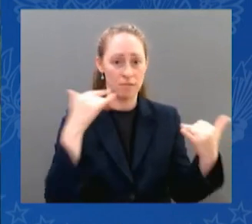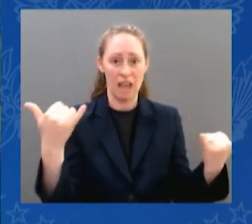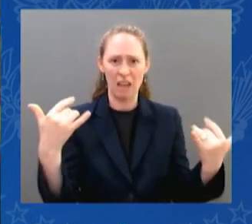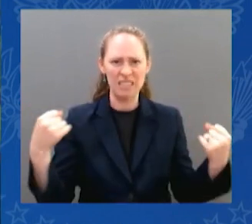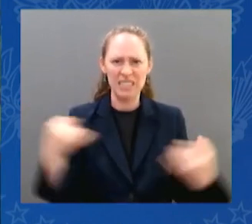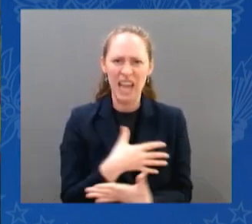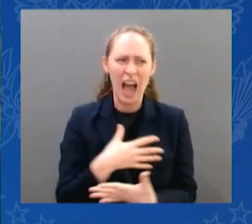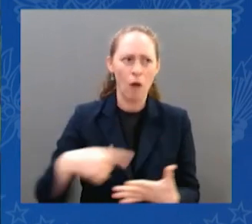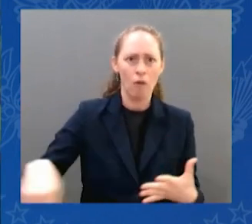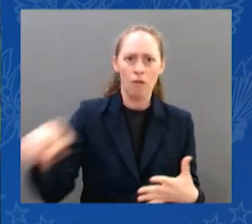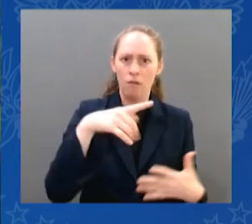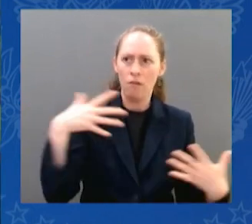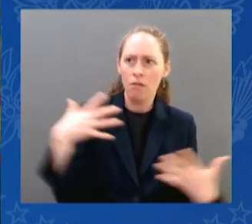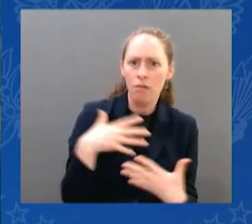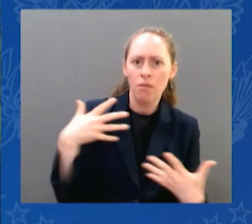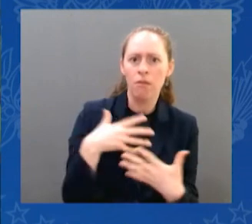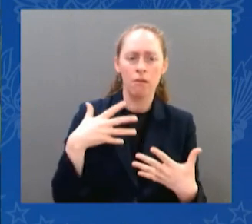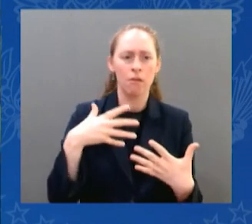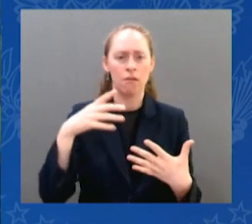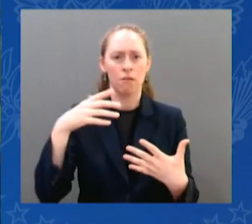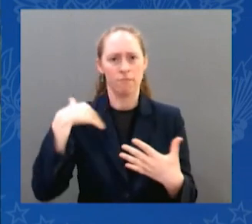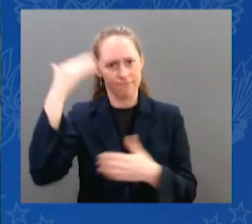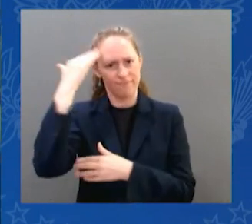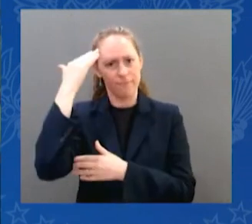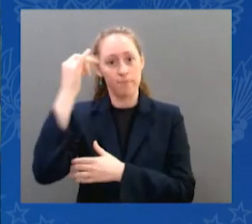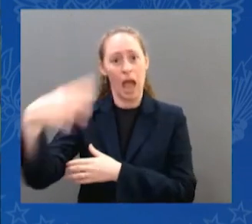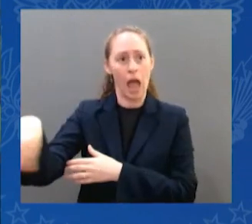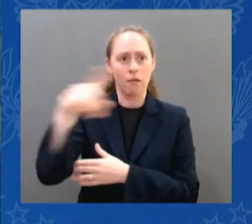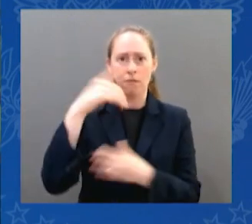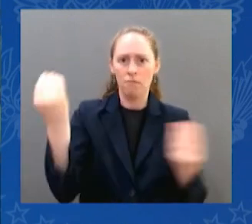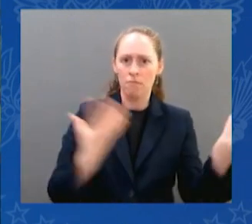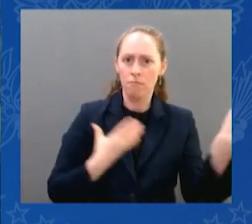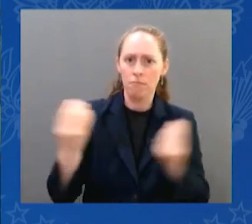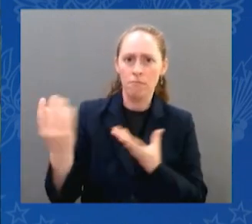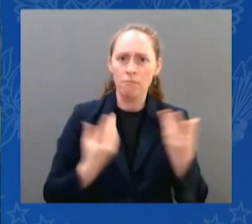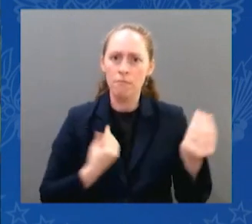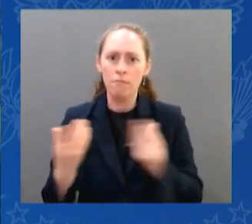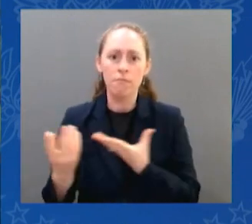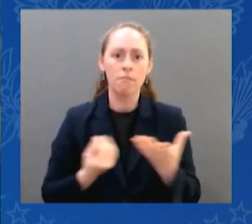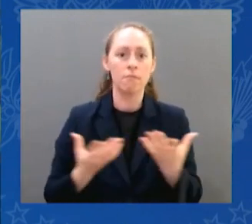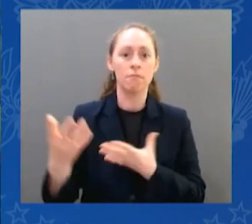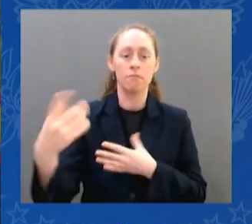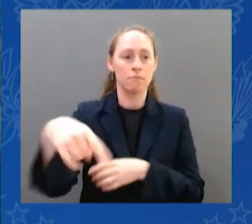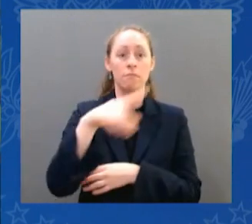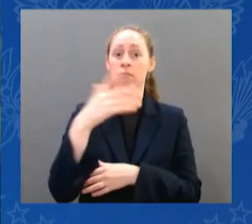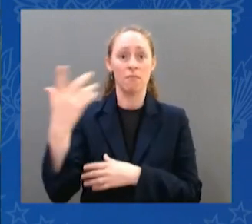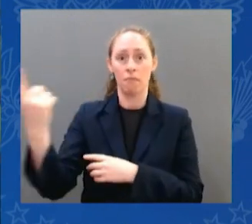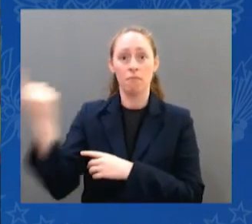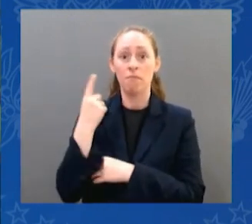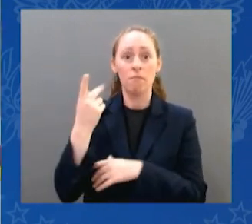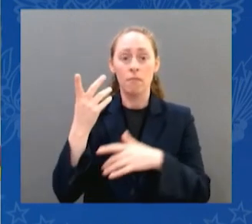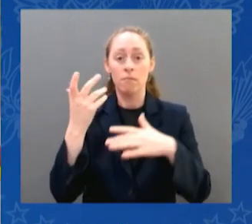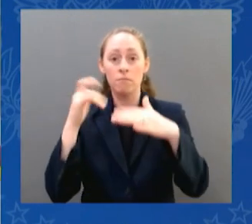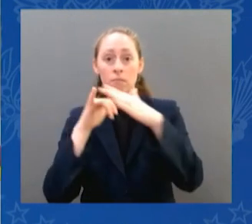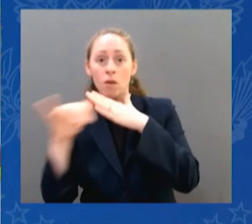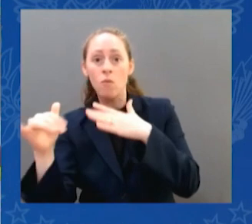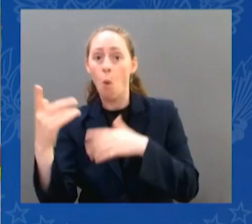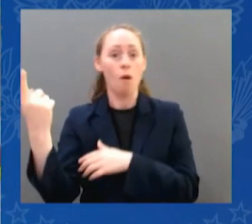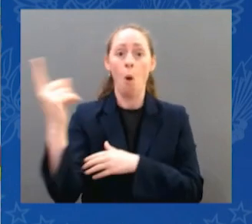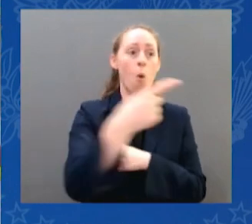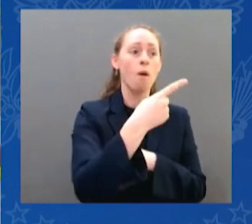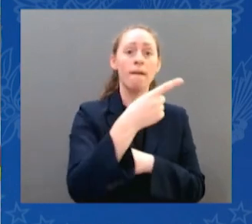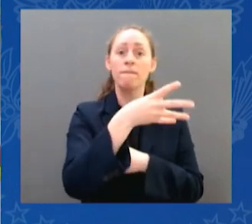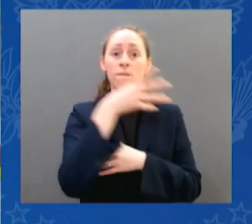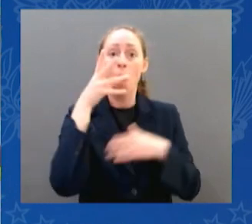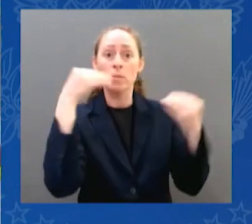state or they come up to me at subway stops in New York City, at farmer's markets, literally young women who never even had to think about this right are